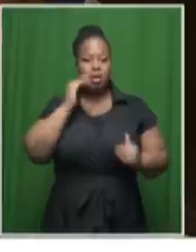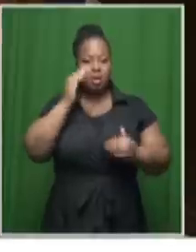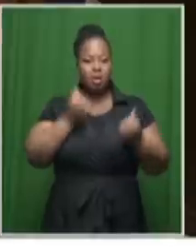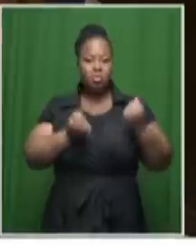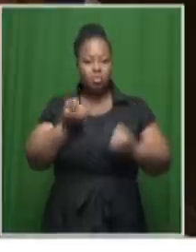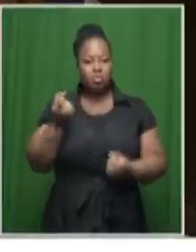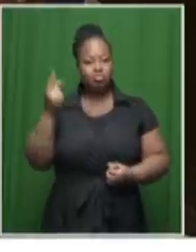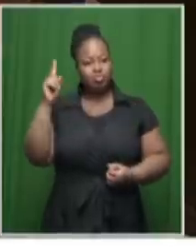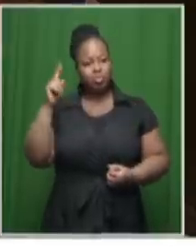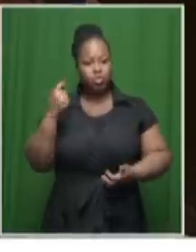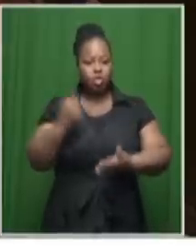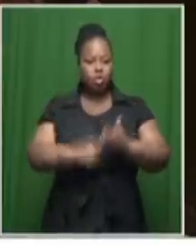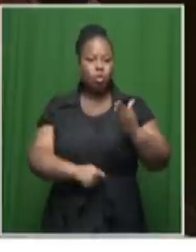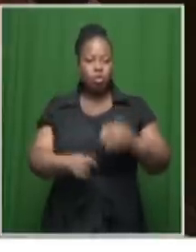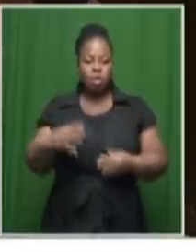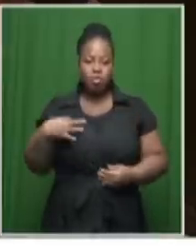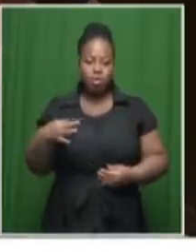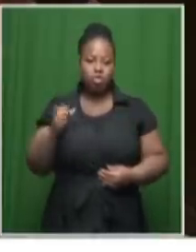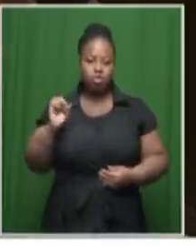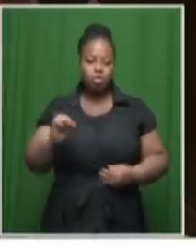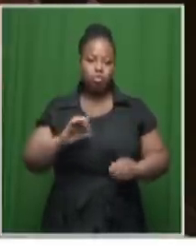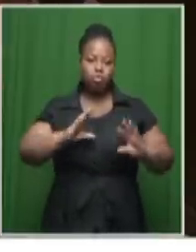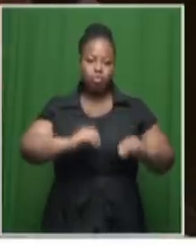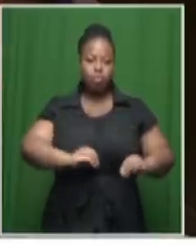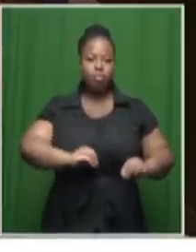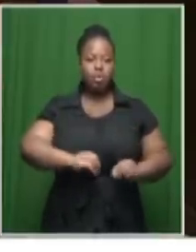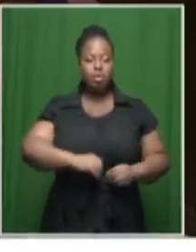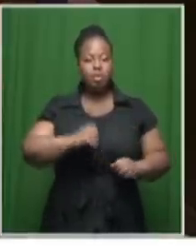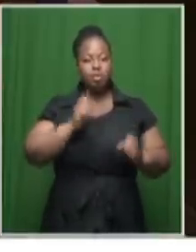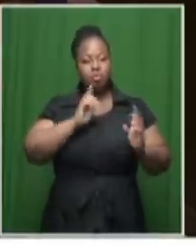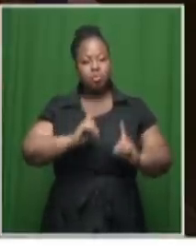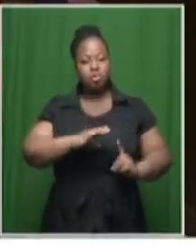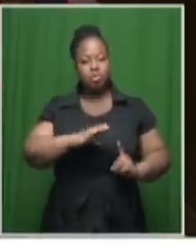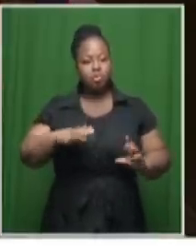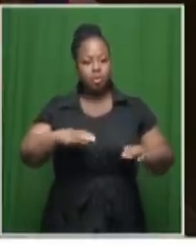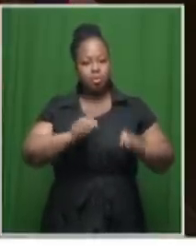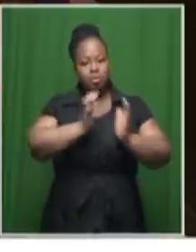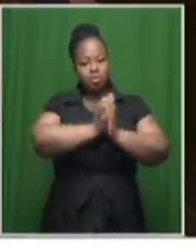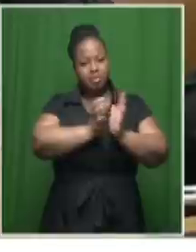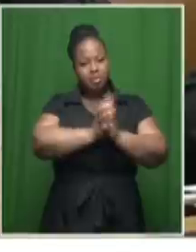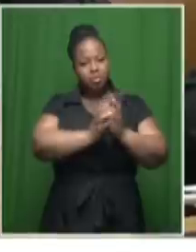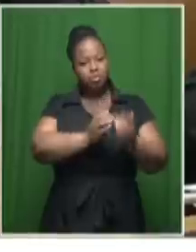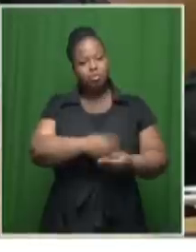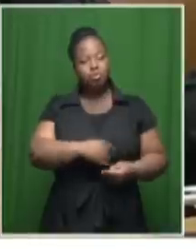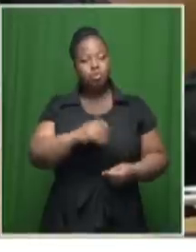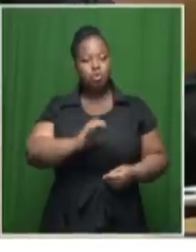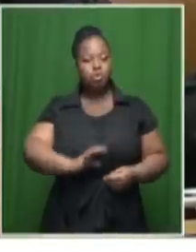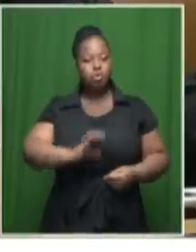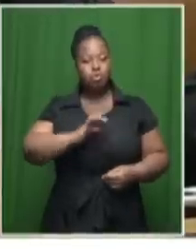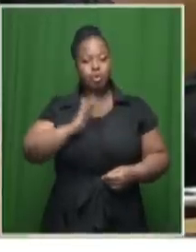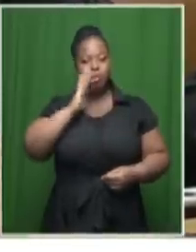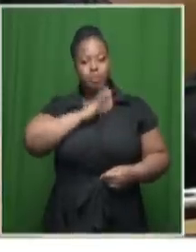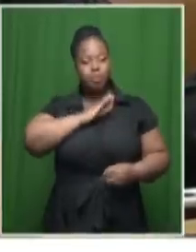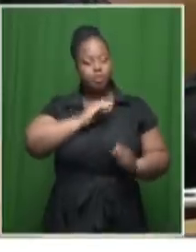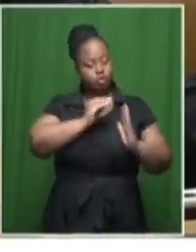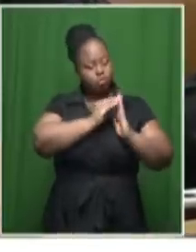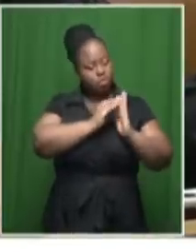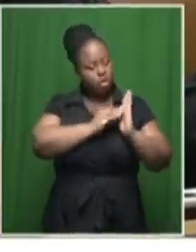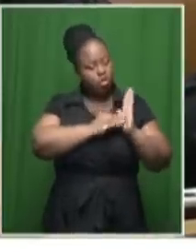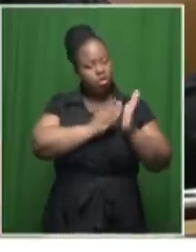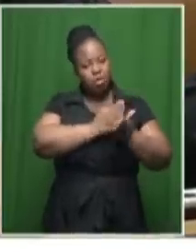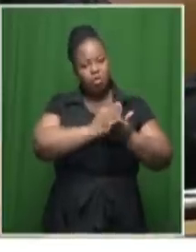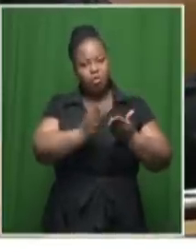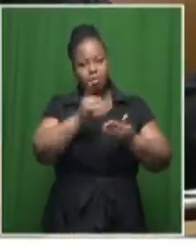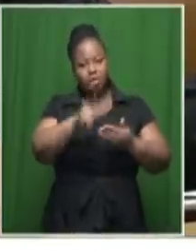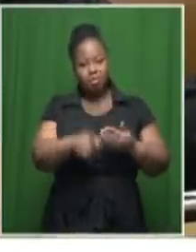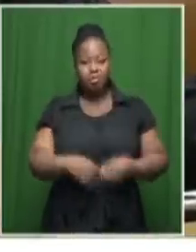dismissed with cost her urgent application to interdict the special council meeting and remove the motion of no confidence from the agenda.